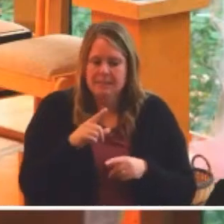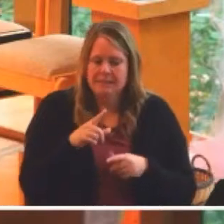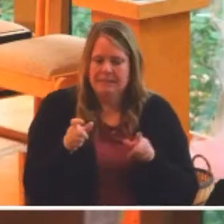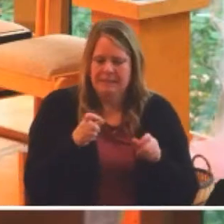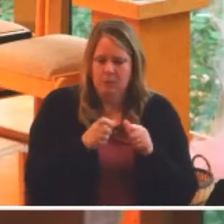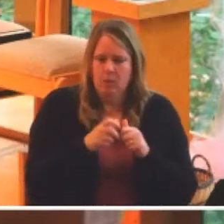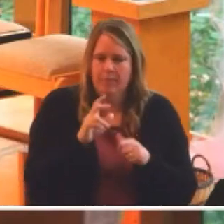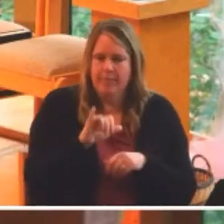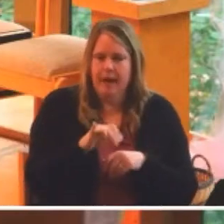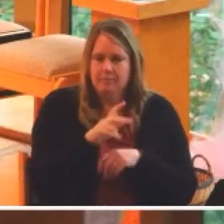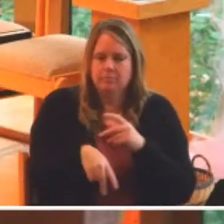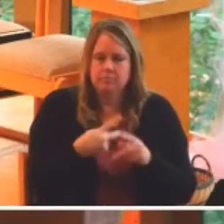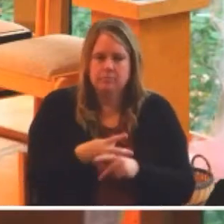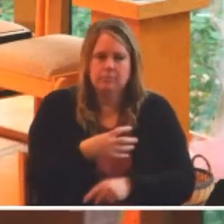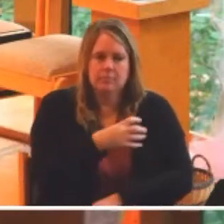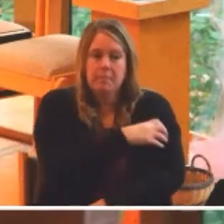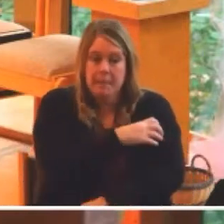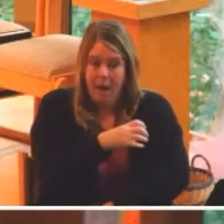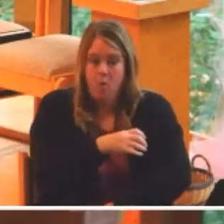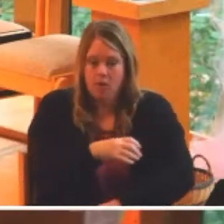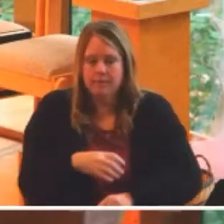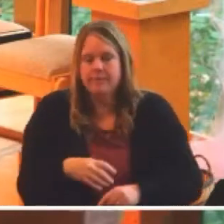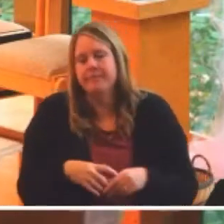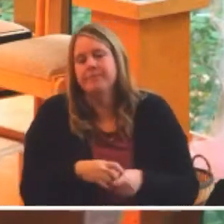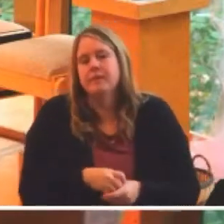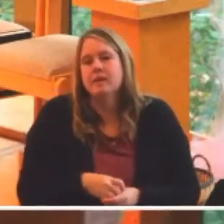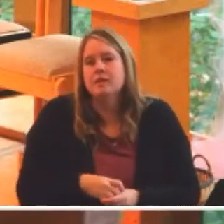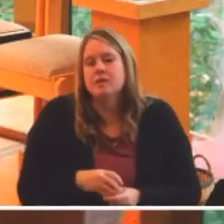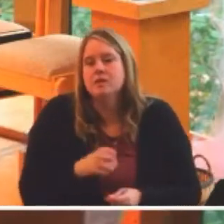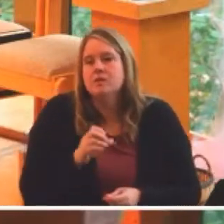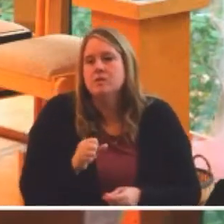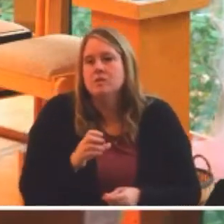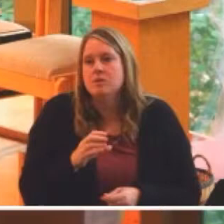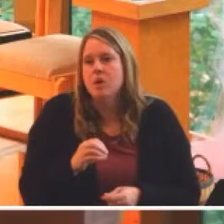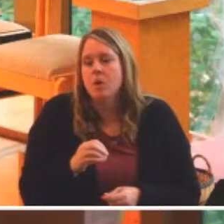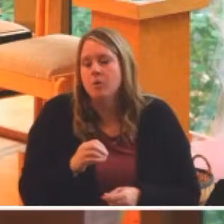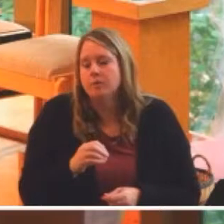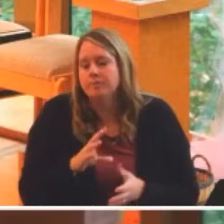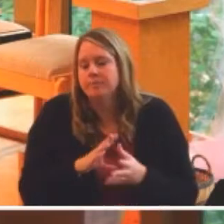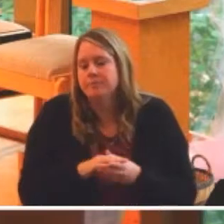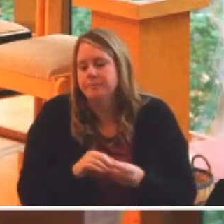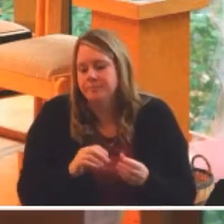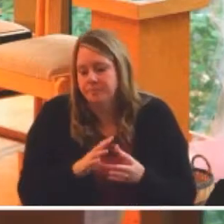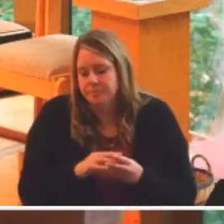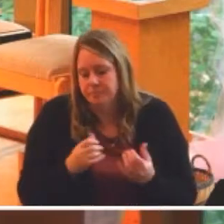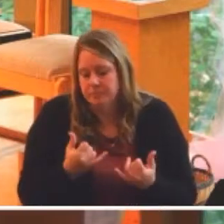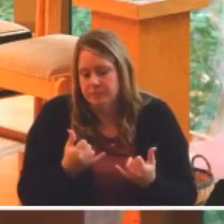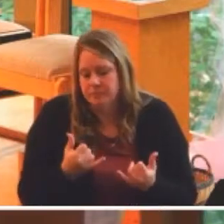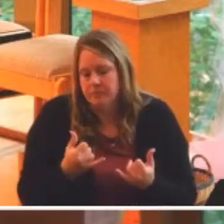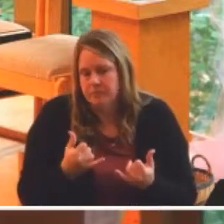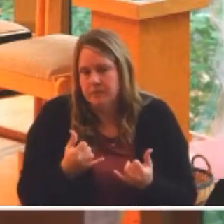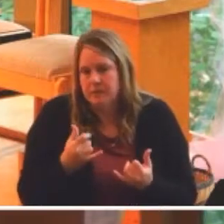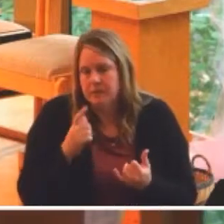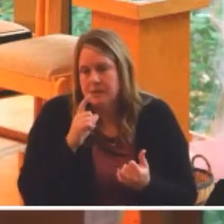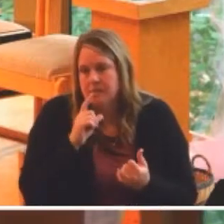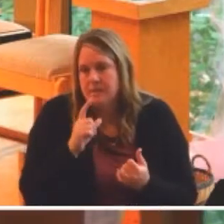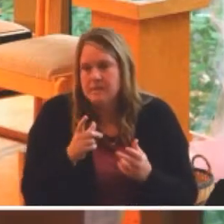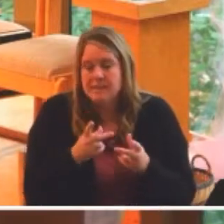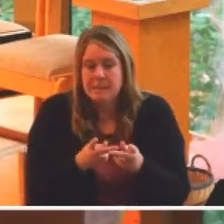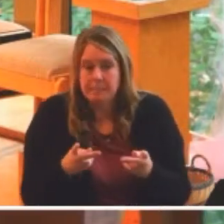And yet the dominant narrative in media about Christianity right now is the position